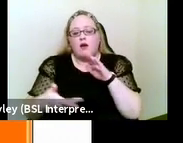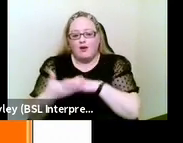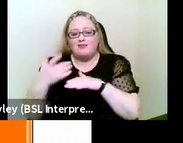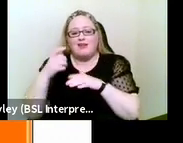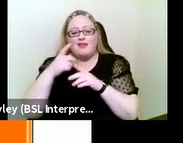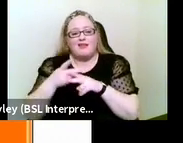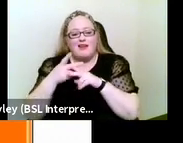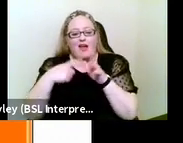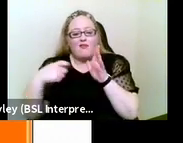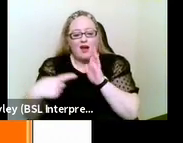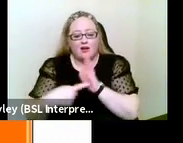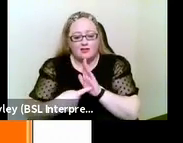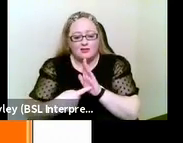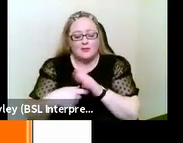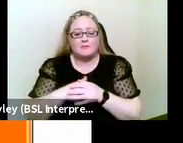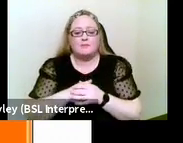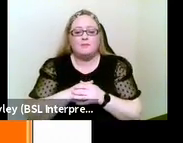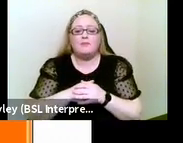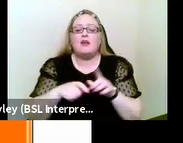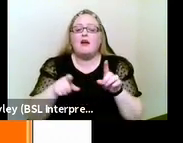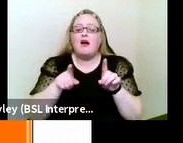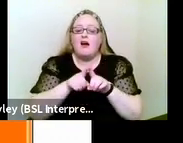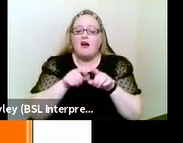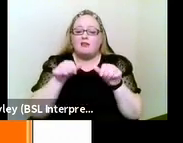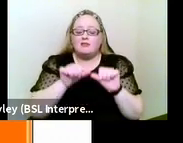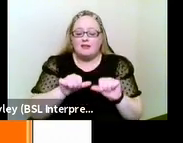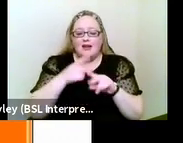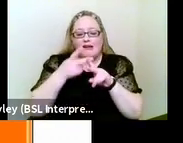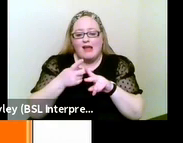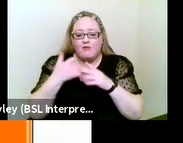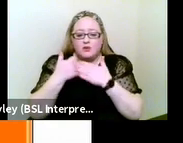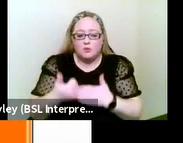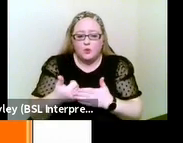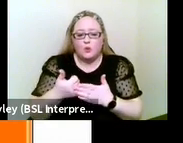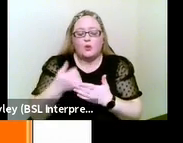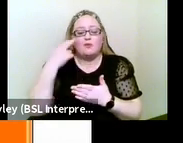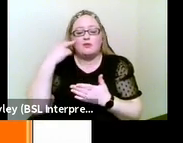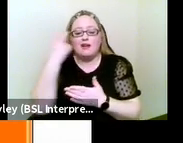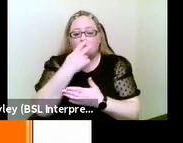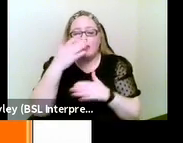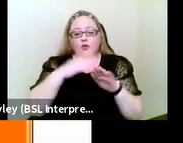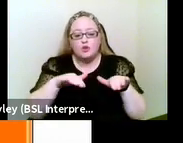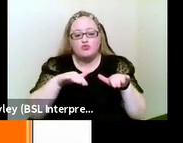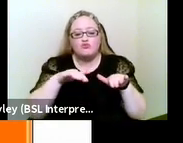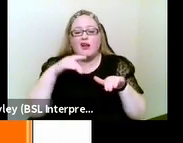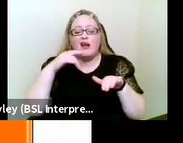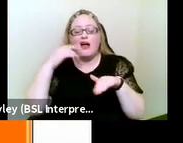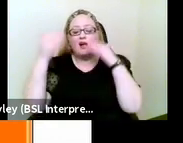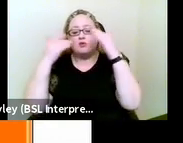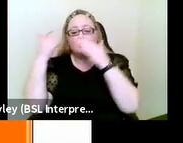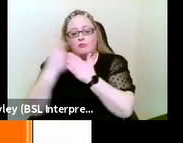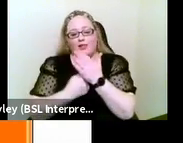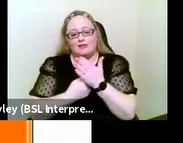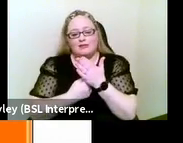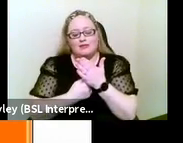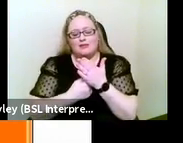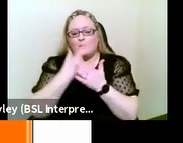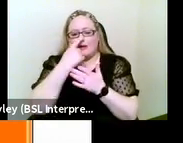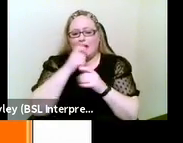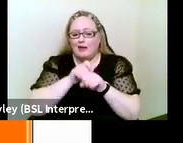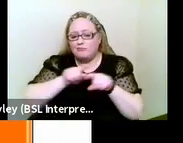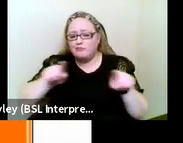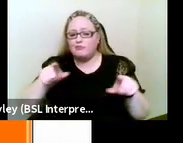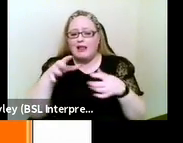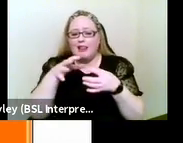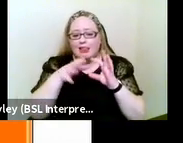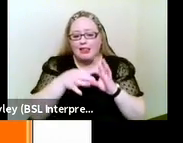Oh, excuse me. And we have the care and support for deafblind children and adult policy guidance. And we can send out the links to all these documents if people